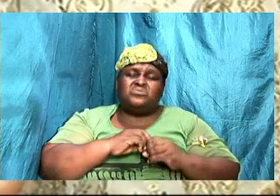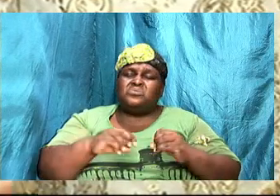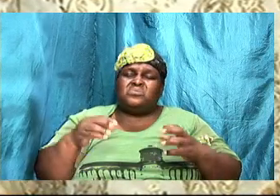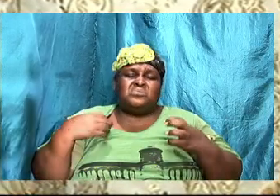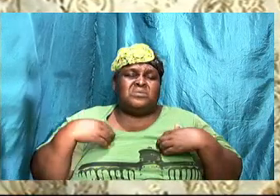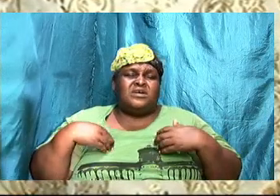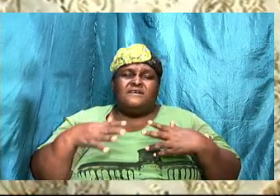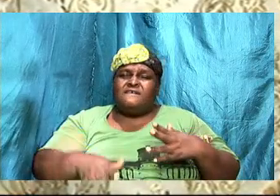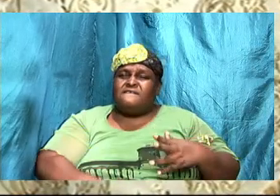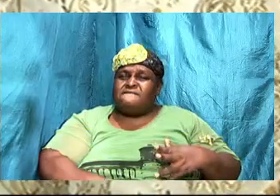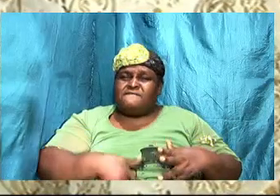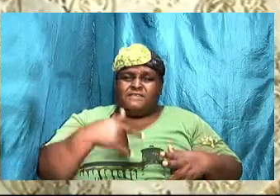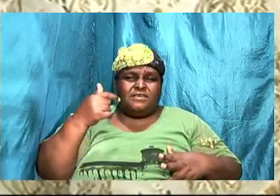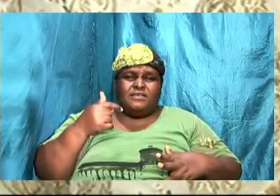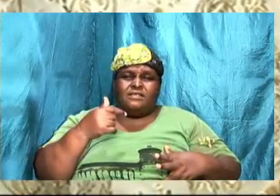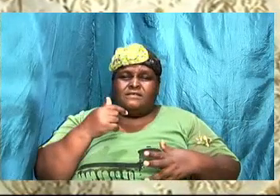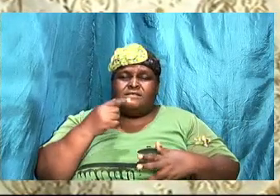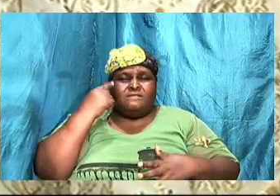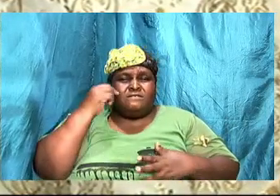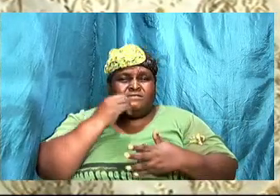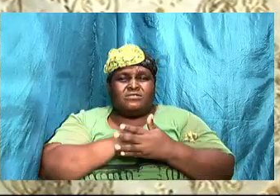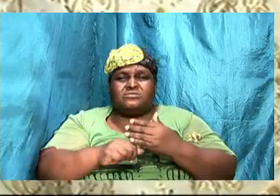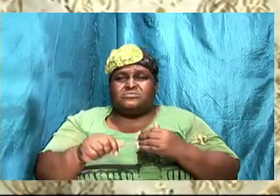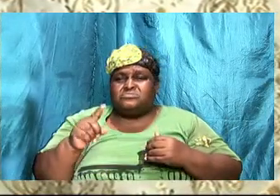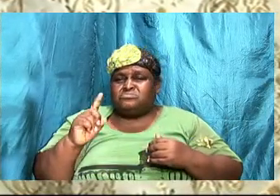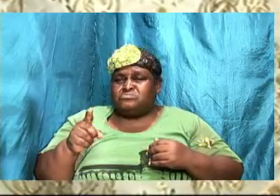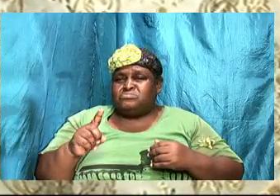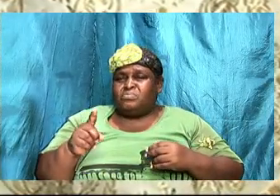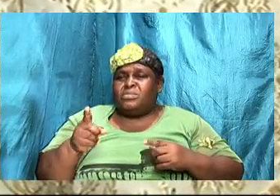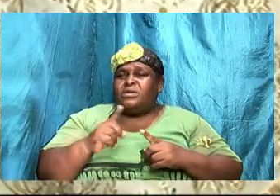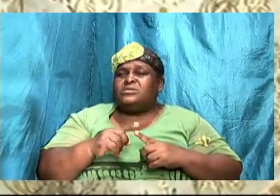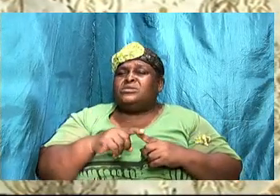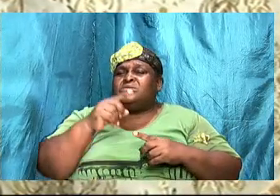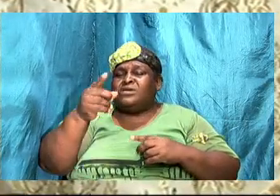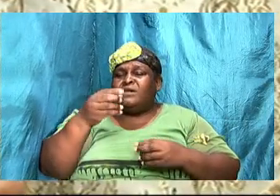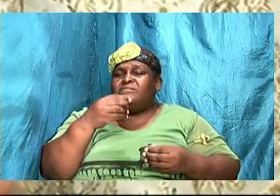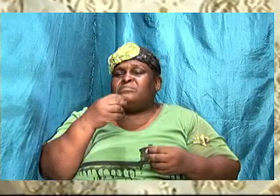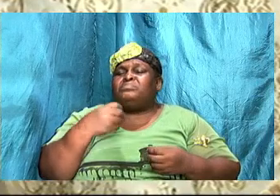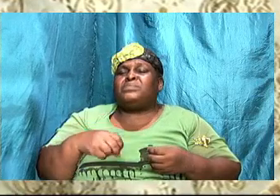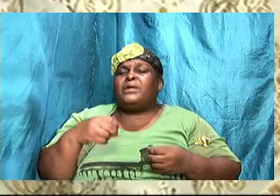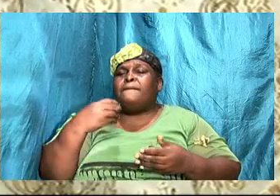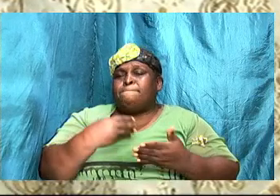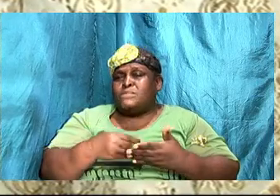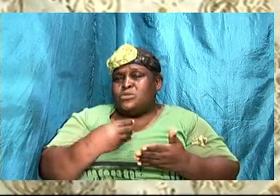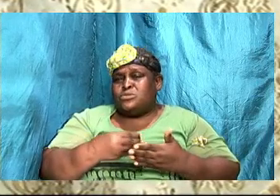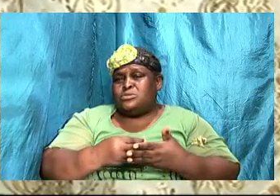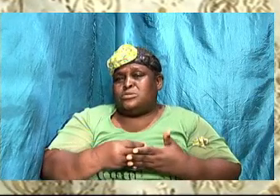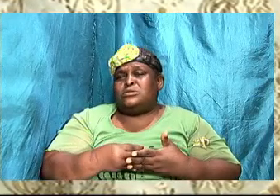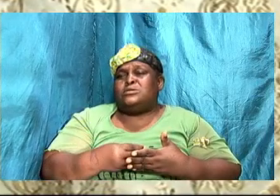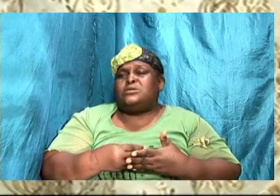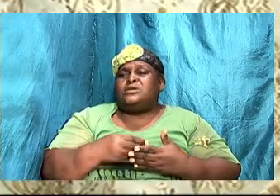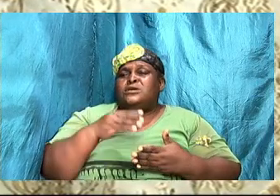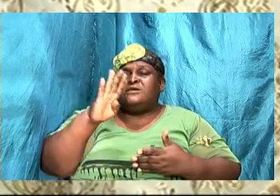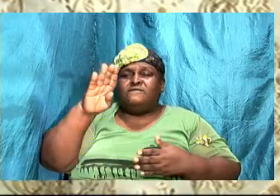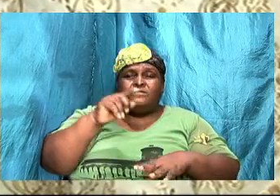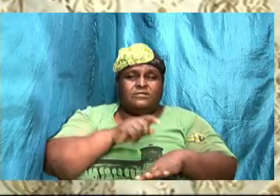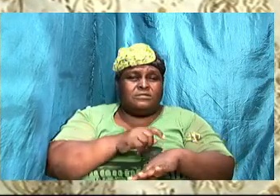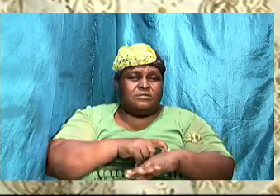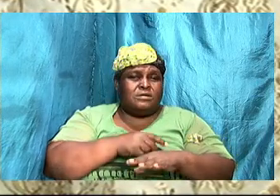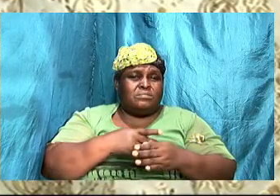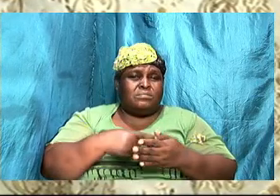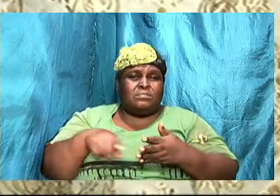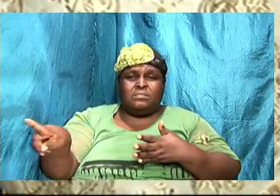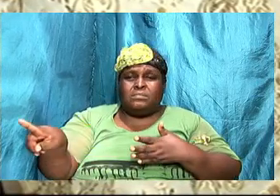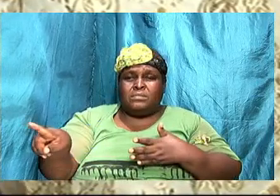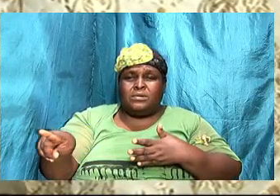transaction all the time or three times per week or four times per week. But